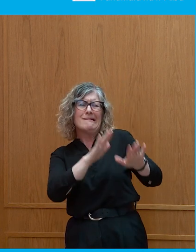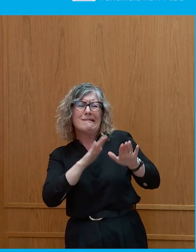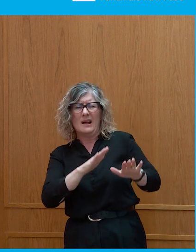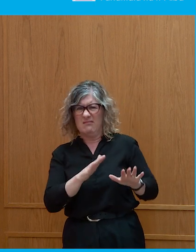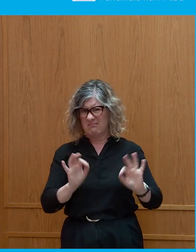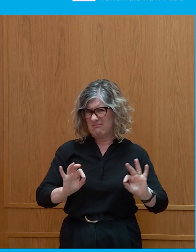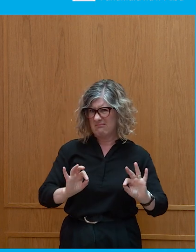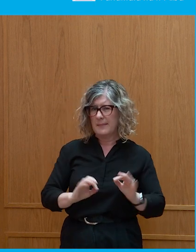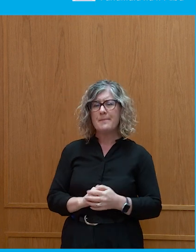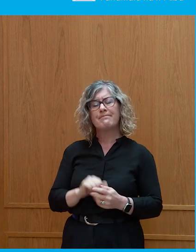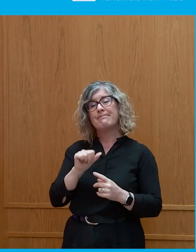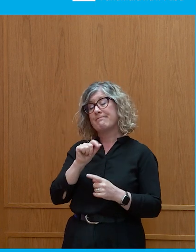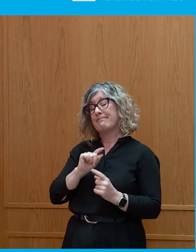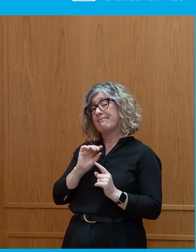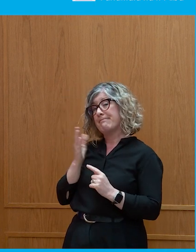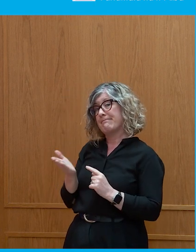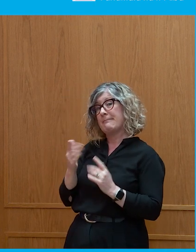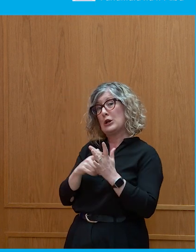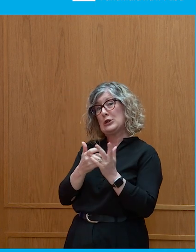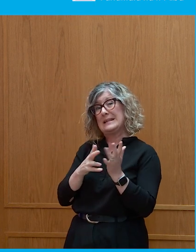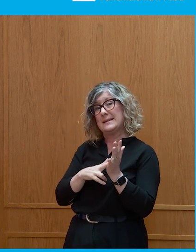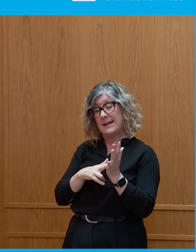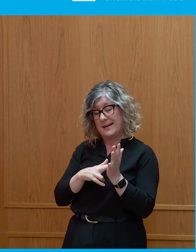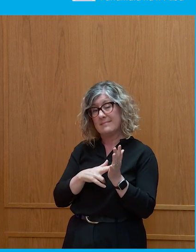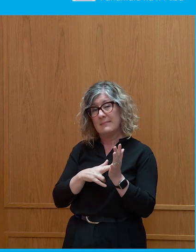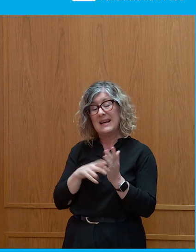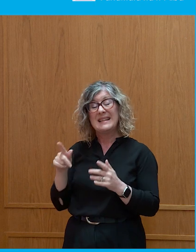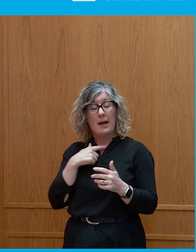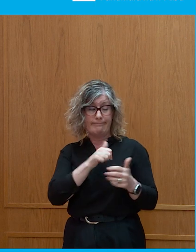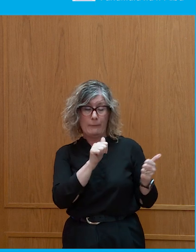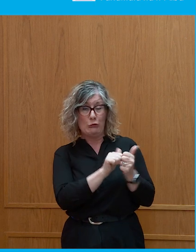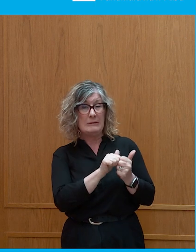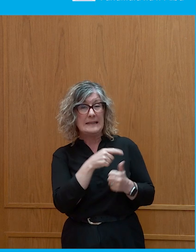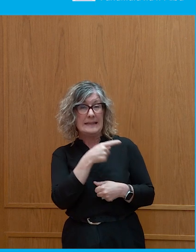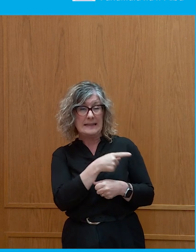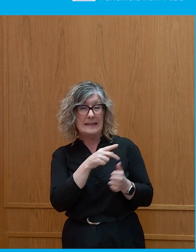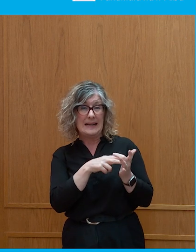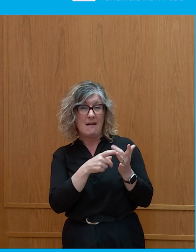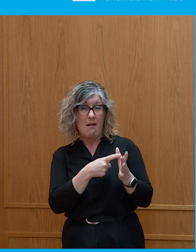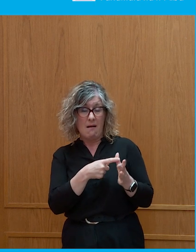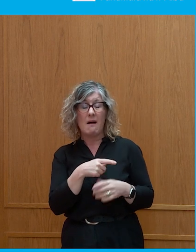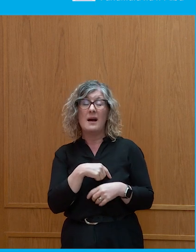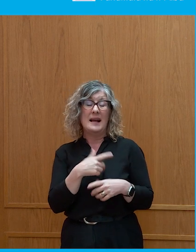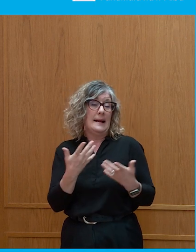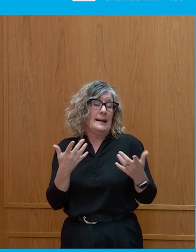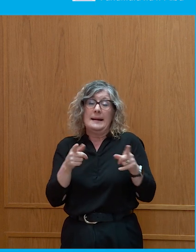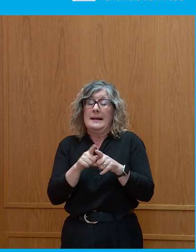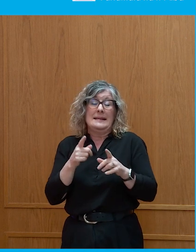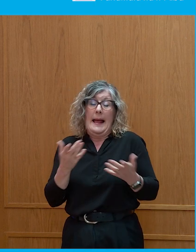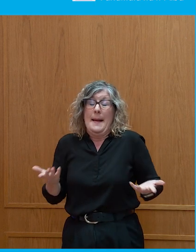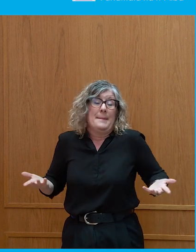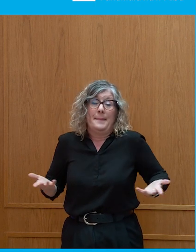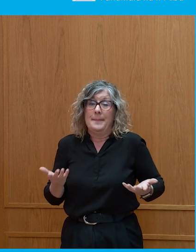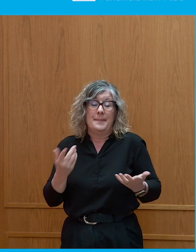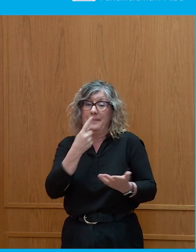I couldn't agree more. Even in the U.S., it's not – COVID was an interesting